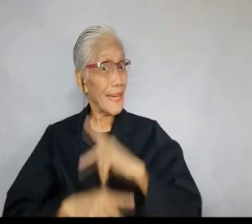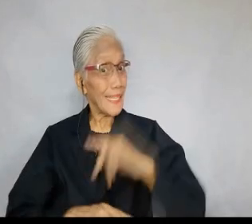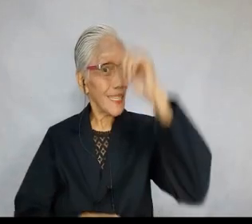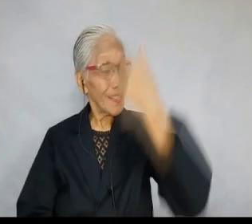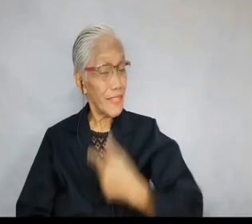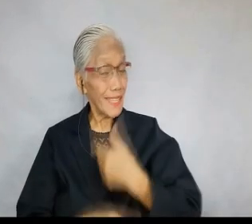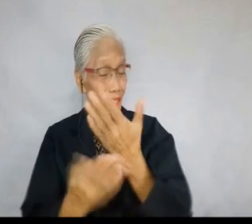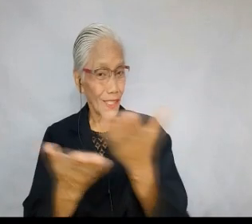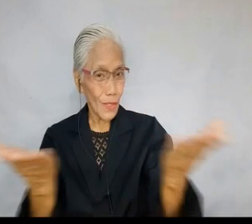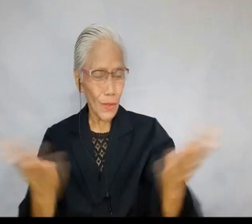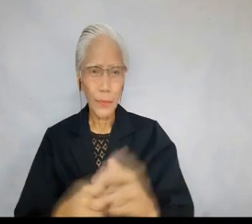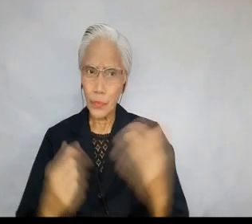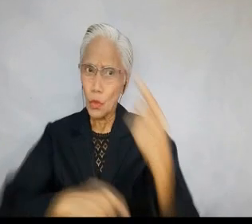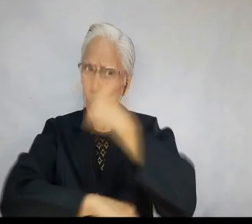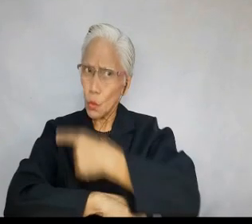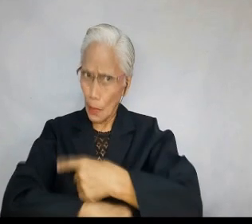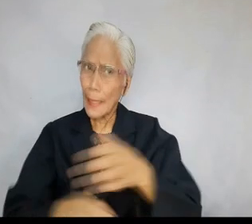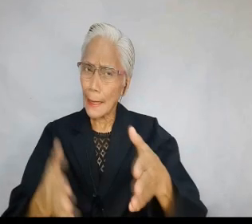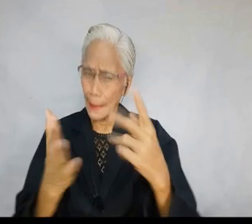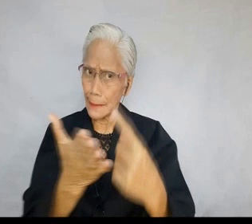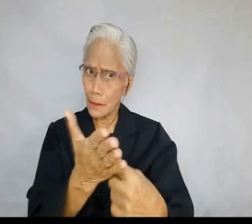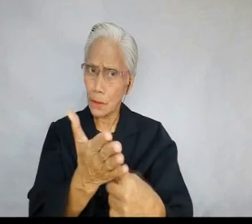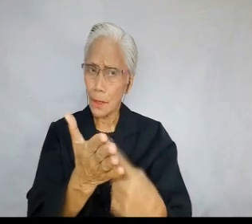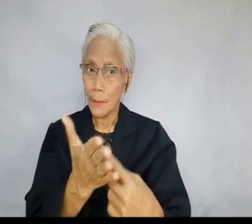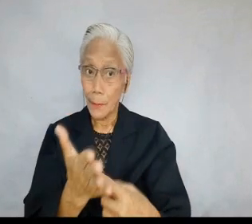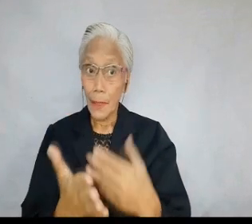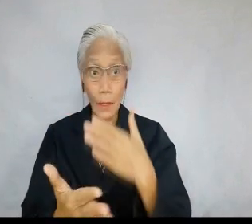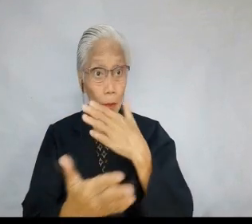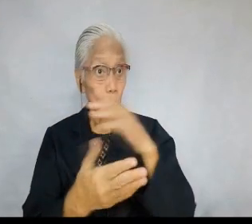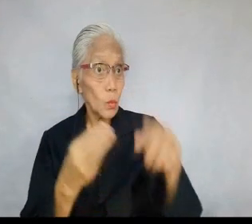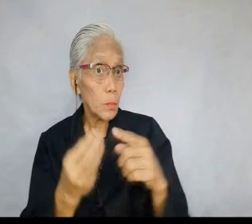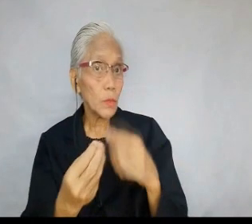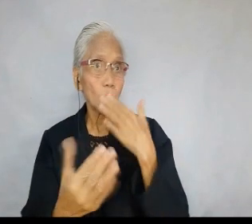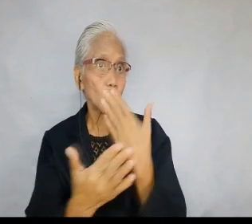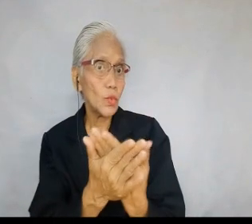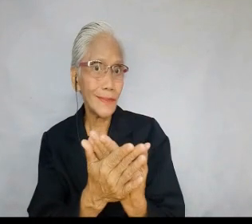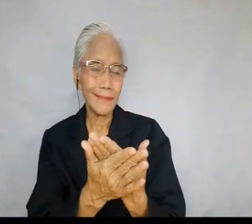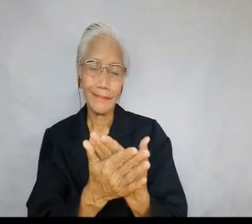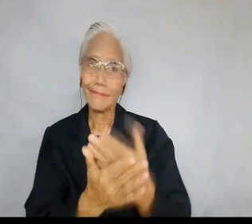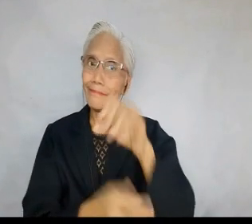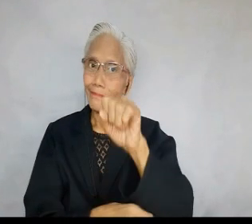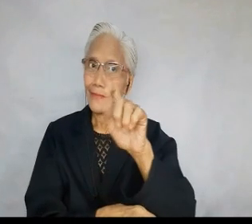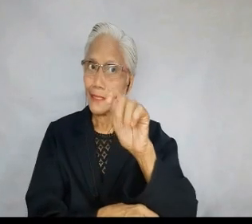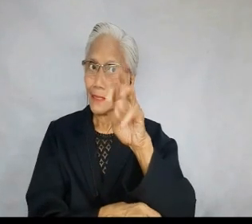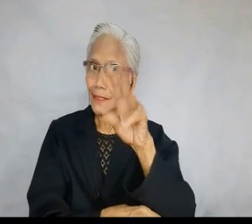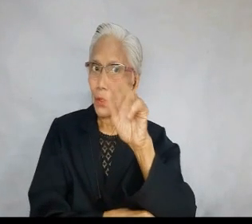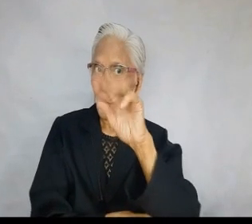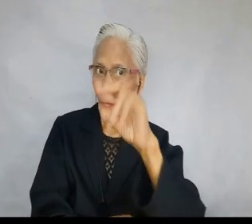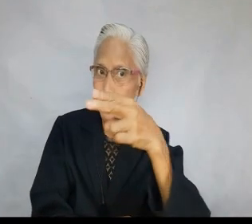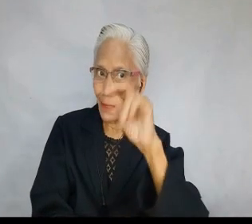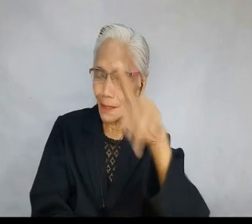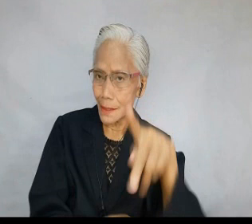Pleasant greetings to you. Today let us talk about Good Stewardship. For this first